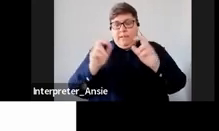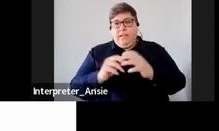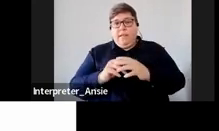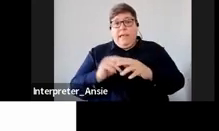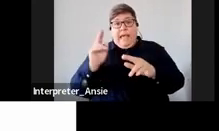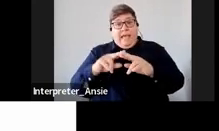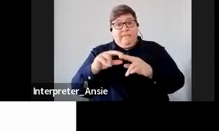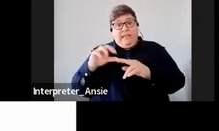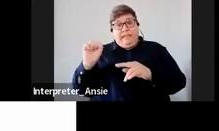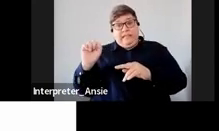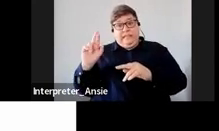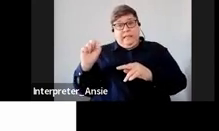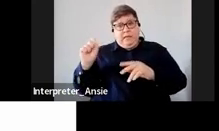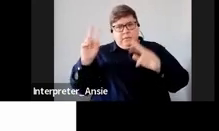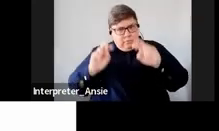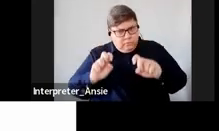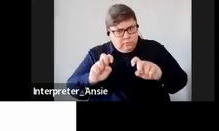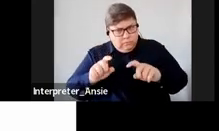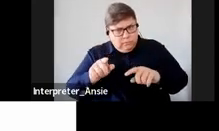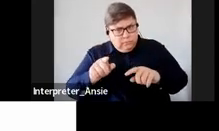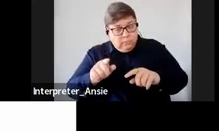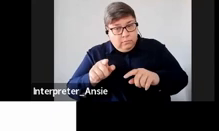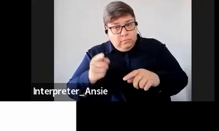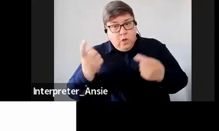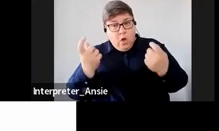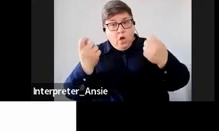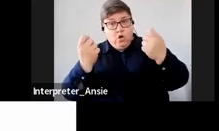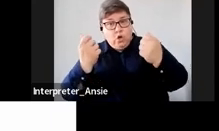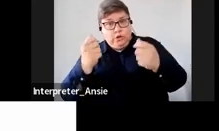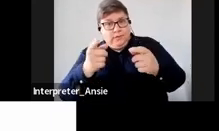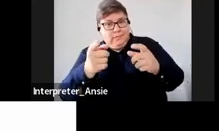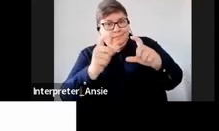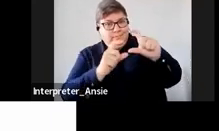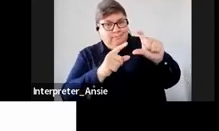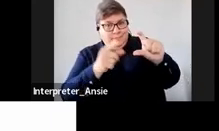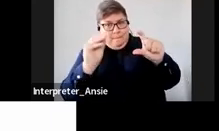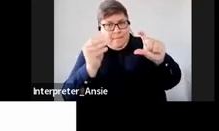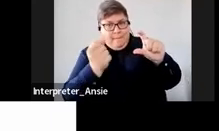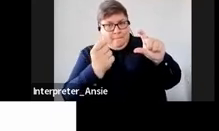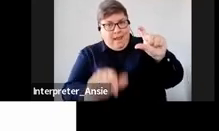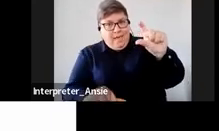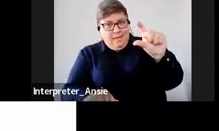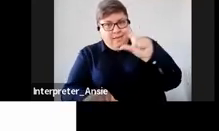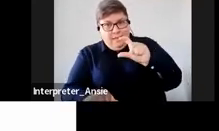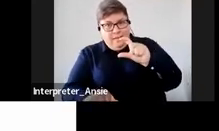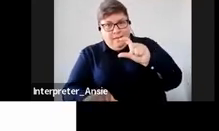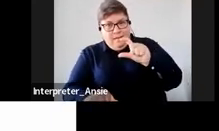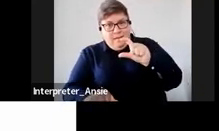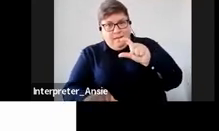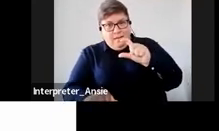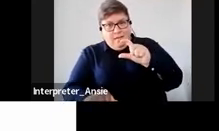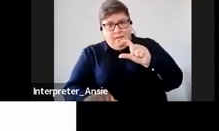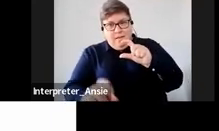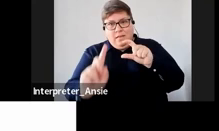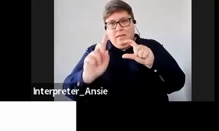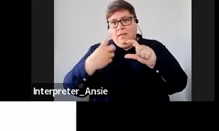determines that the cause of this error that you made was due to reasonable care not taken in